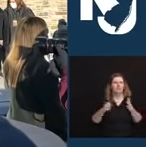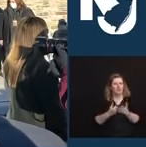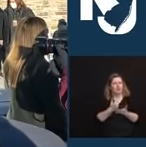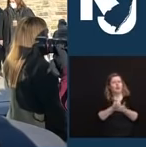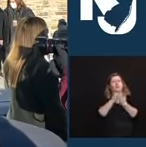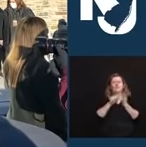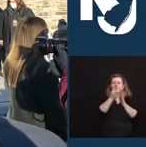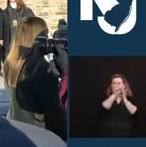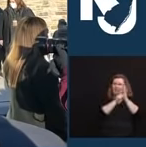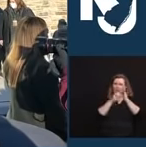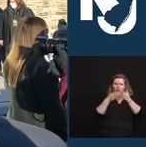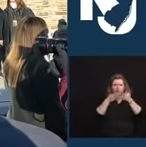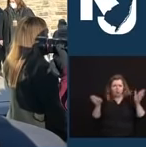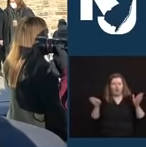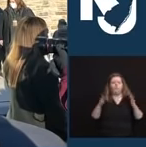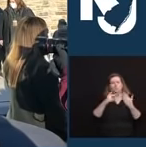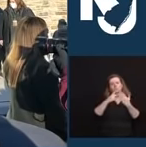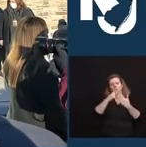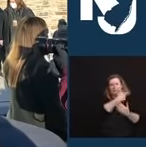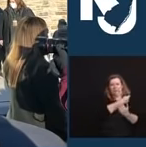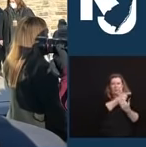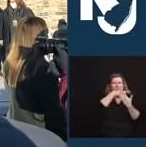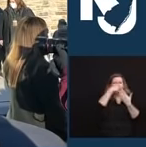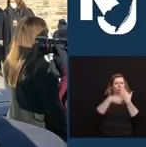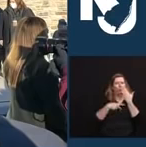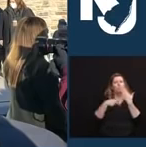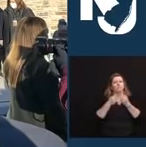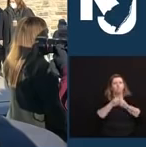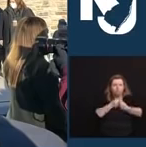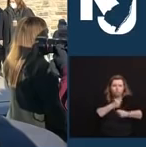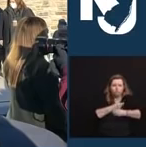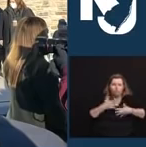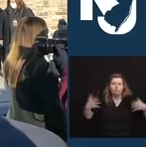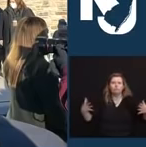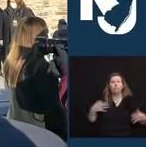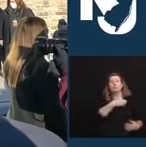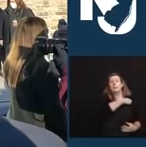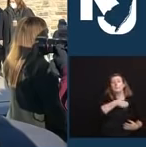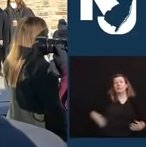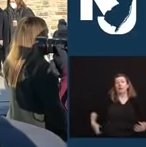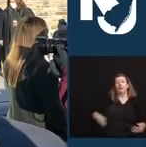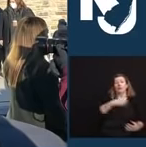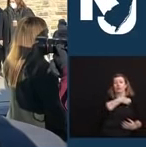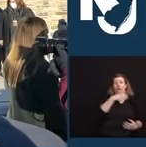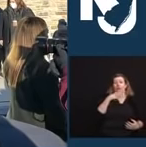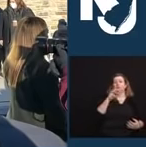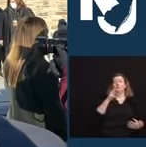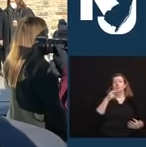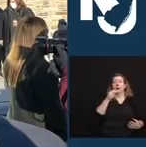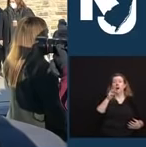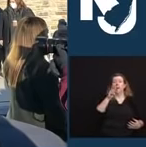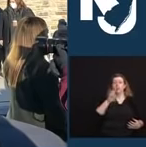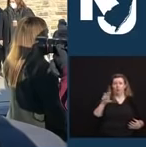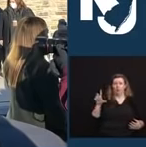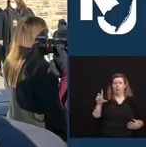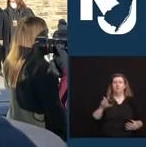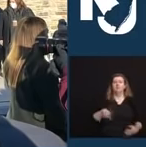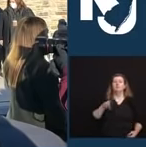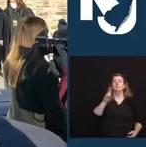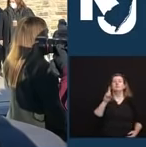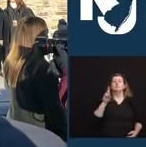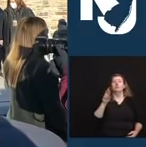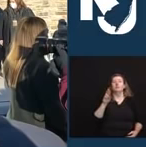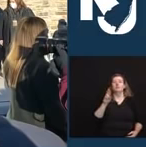by Dr. Teresa Berger, who's also the mayor of Howell, who is the CEO, Freeholder Director, soon to be Director of the County